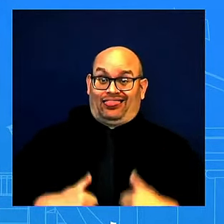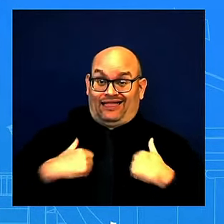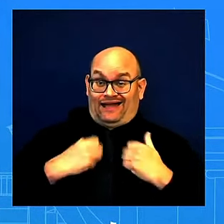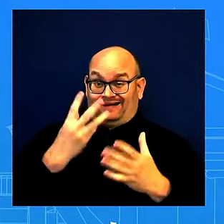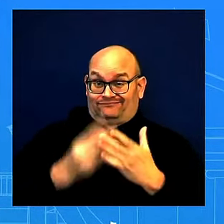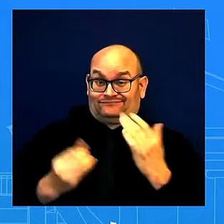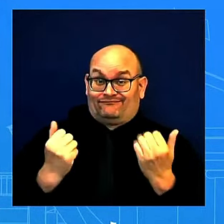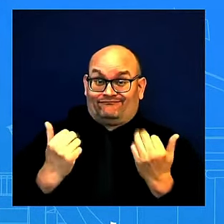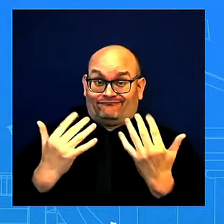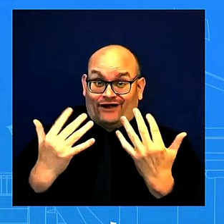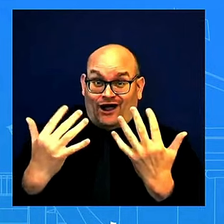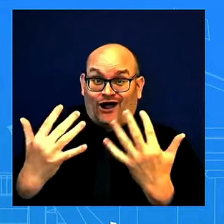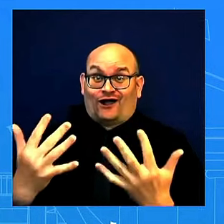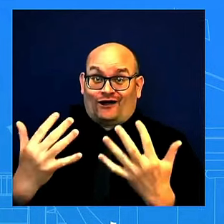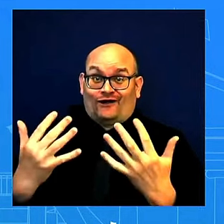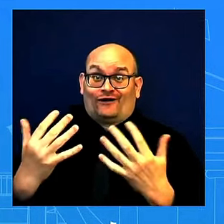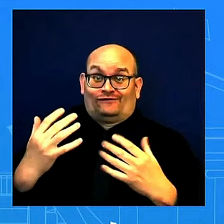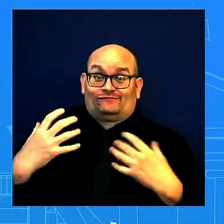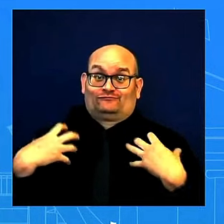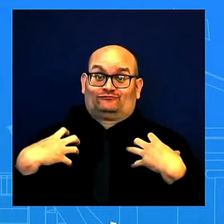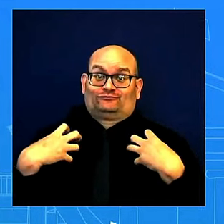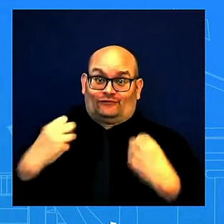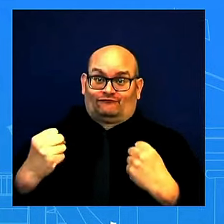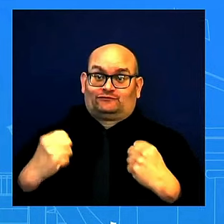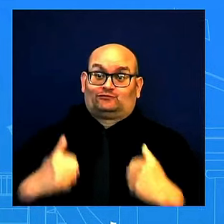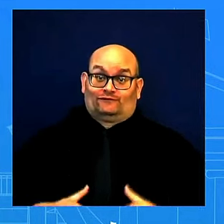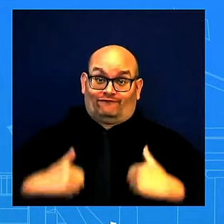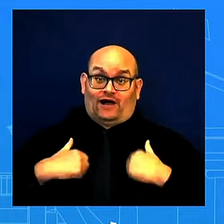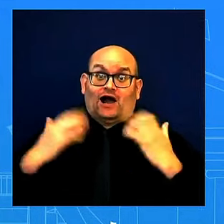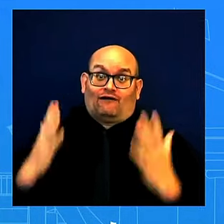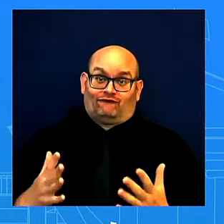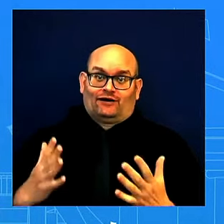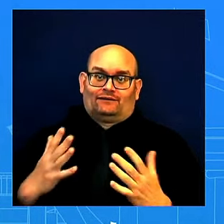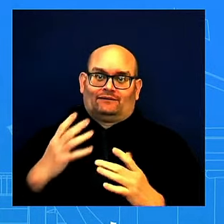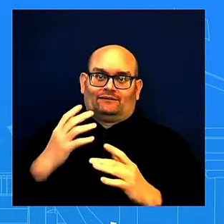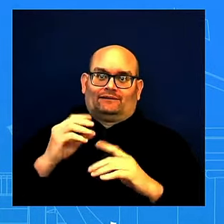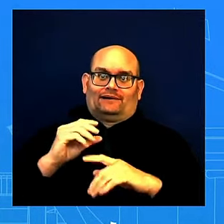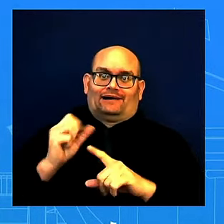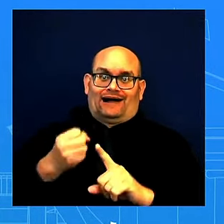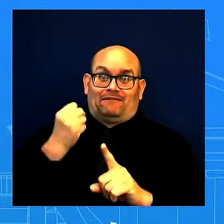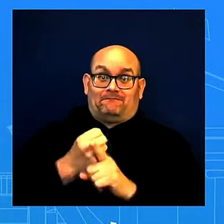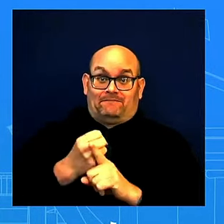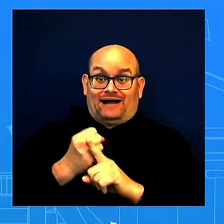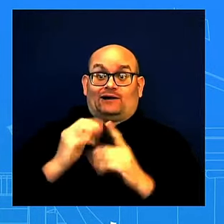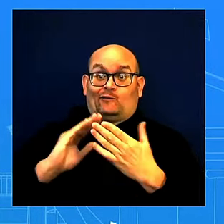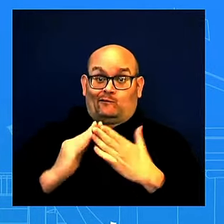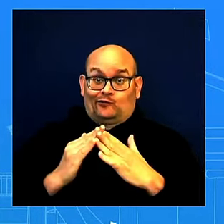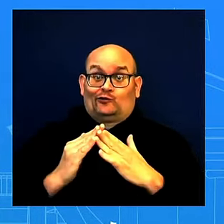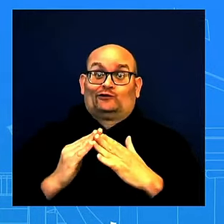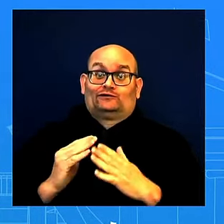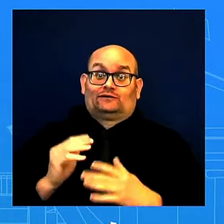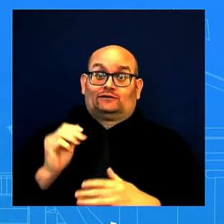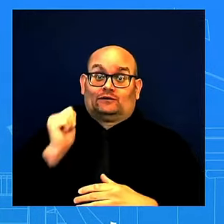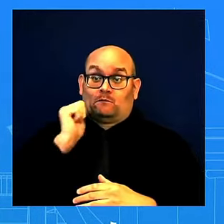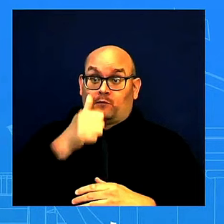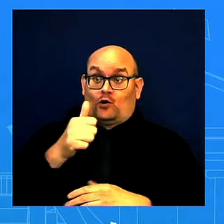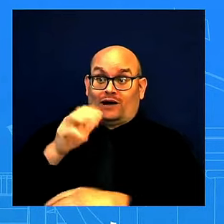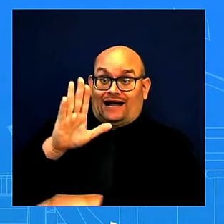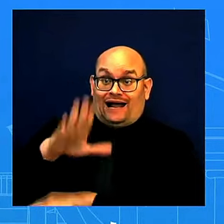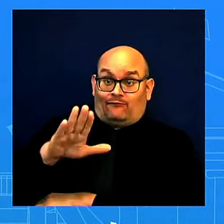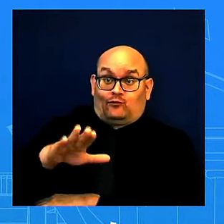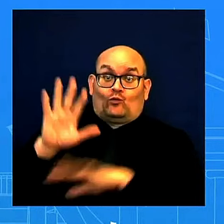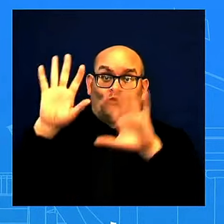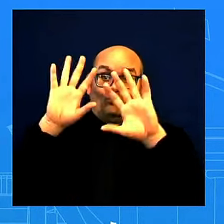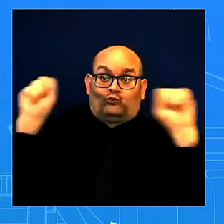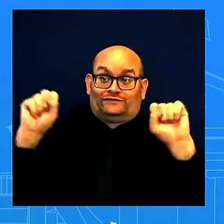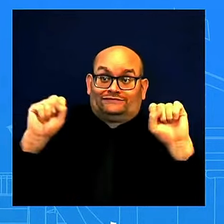survivors and impacted communities. And tomorrow afternoon, the President will welcome the Texas Rangers to the White House